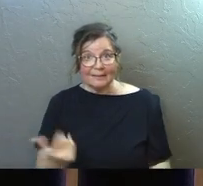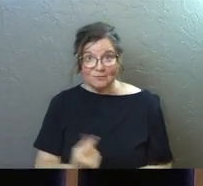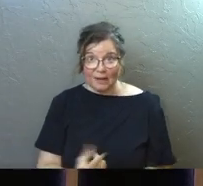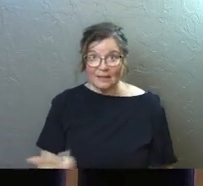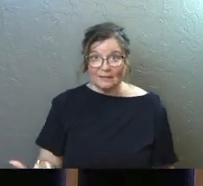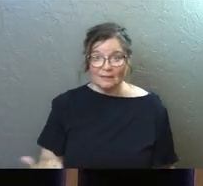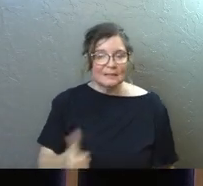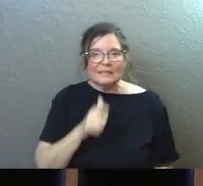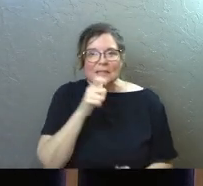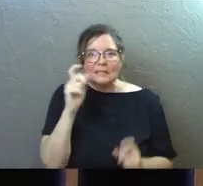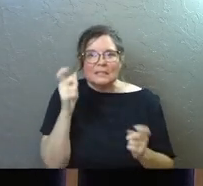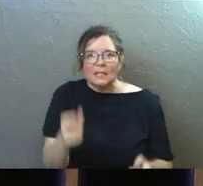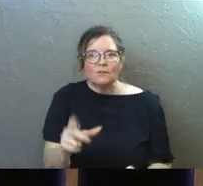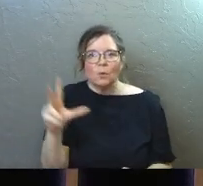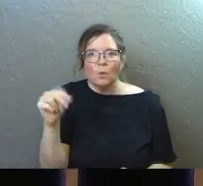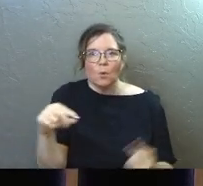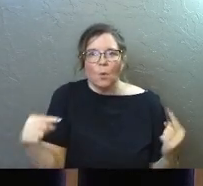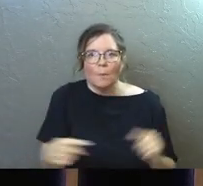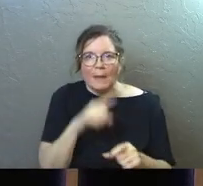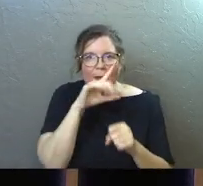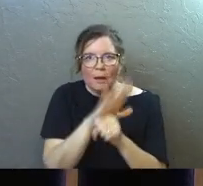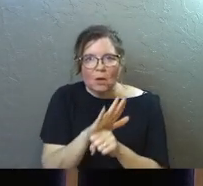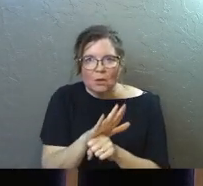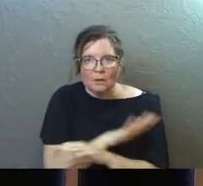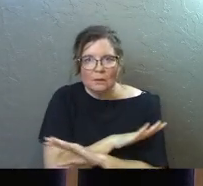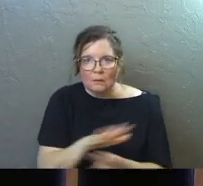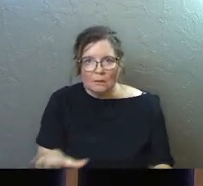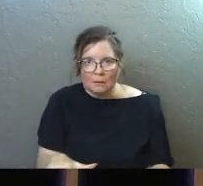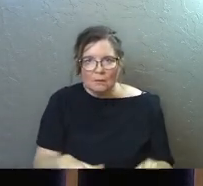Right? He doesn't give you a no-paying guarantee.